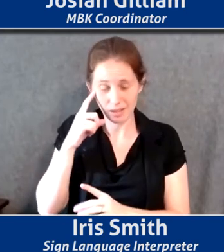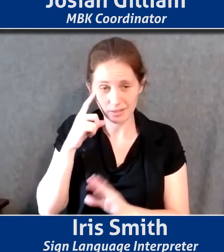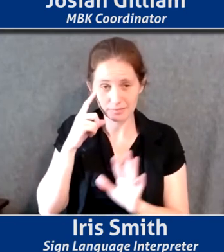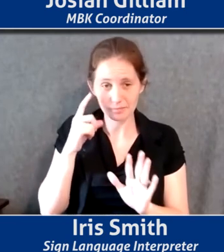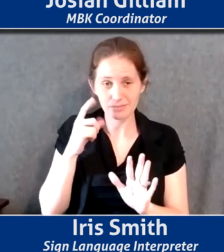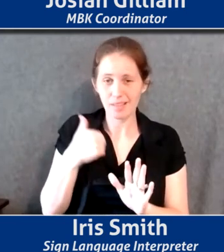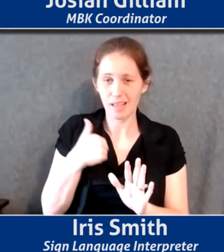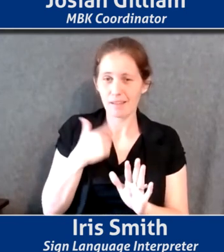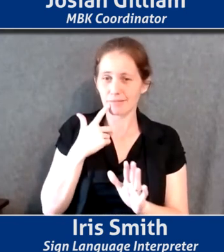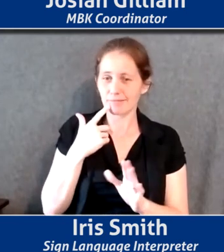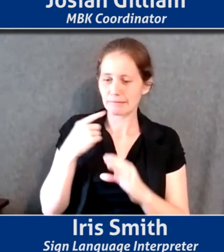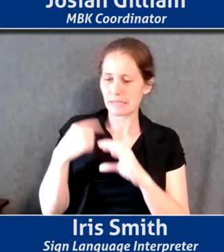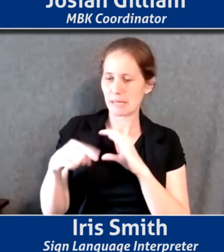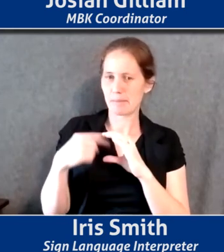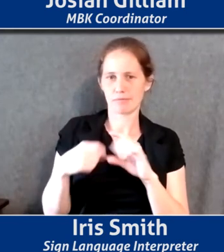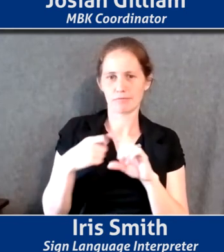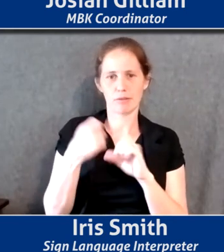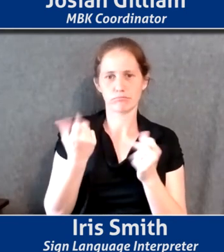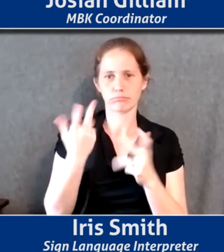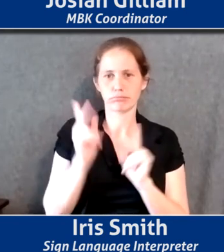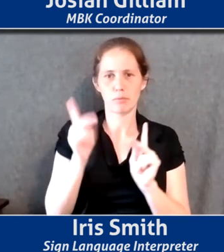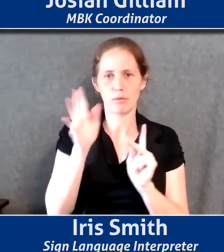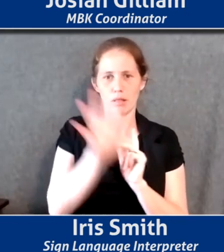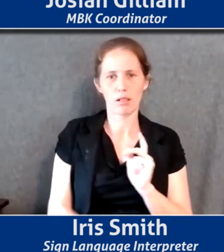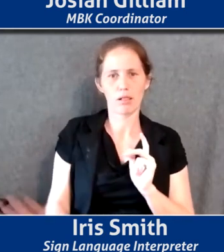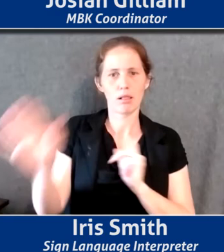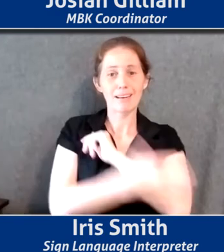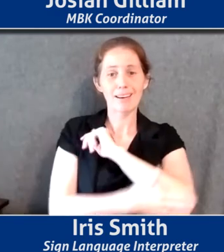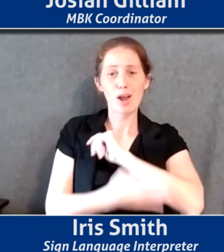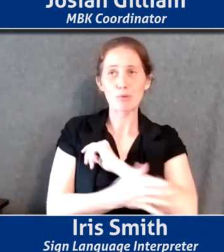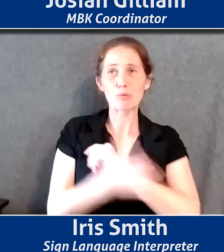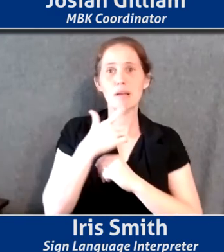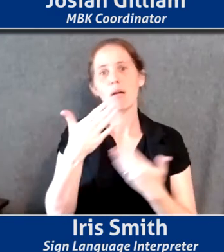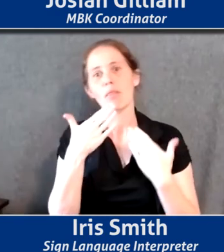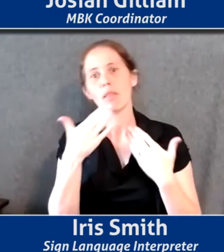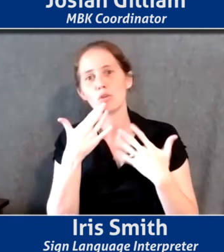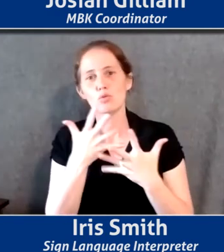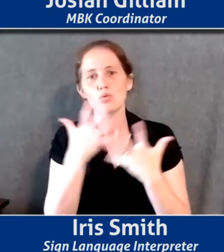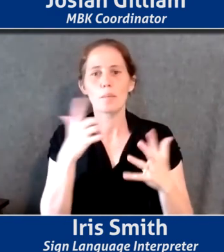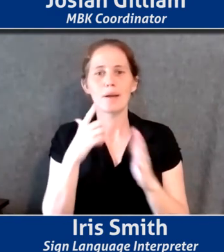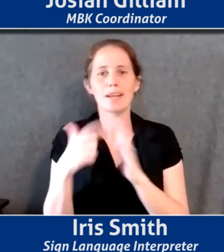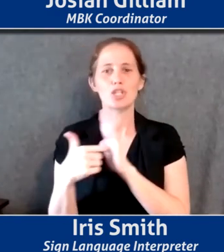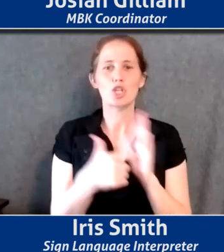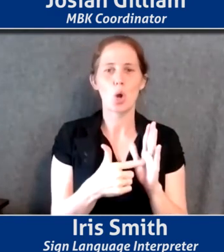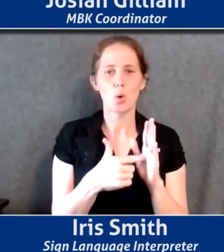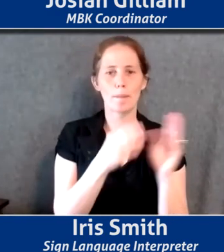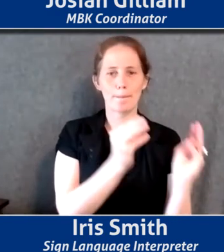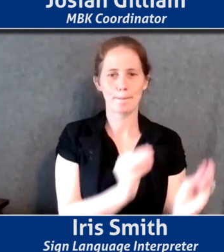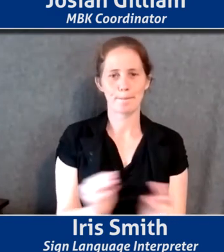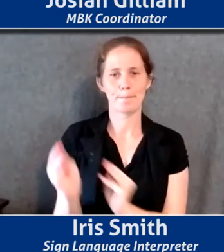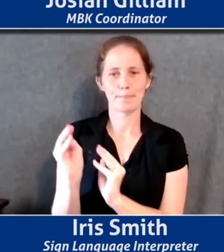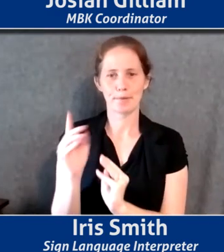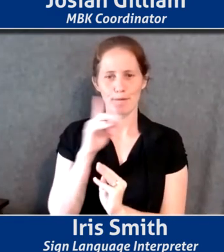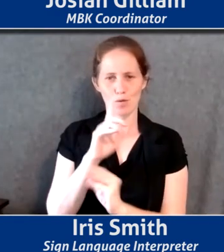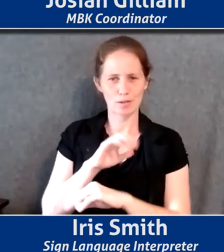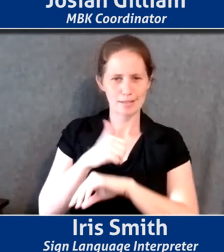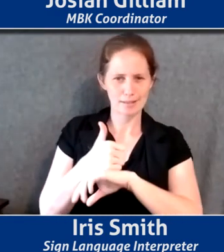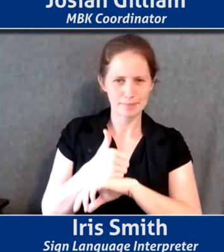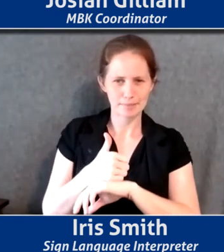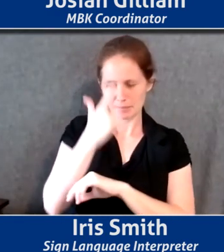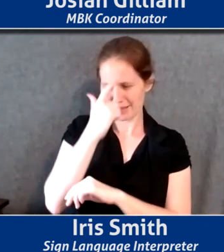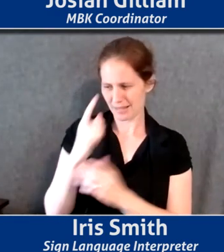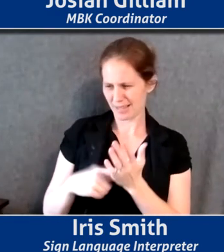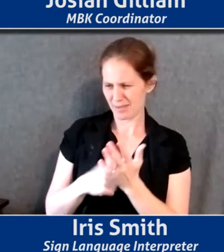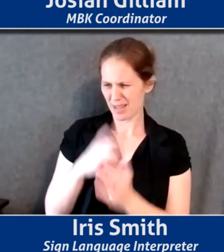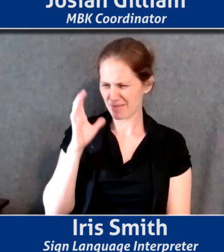have gotten emails from people around the country who have thanked us because it actually shows a methodology for doing this because it can sometimes